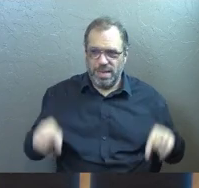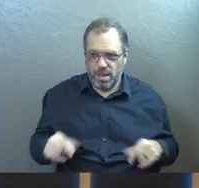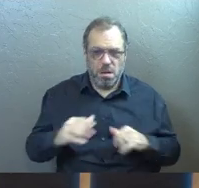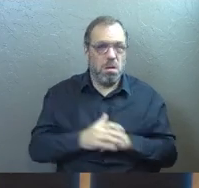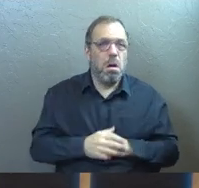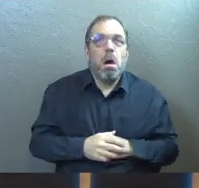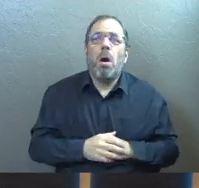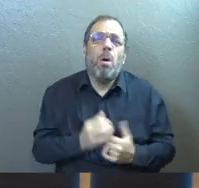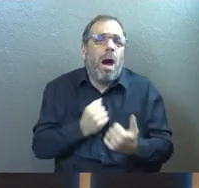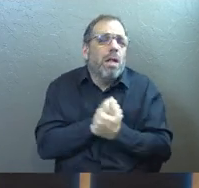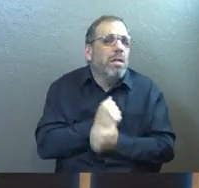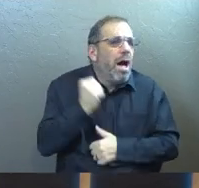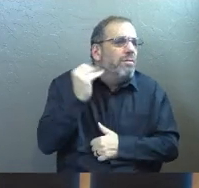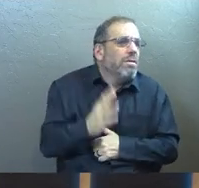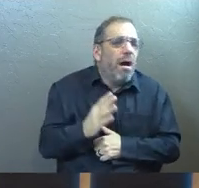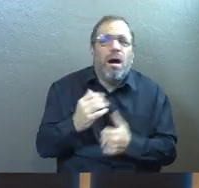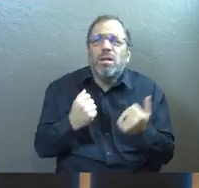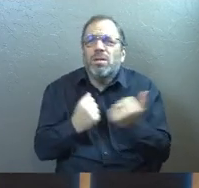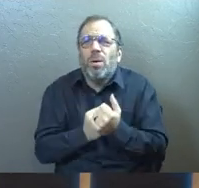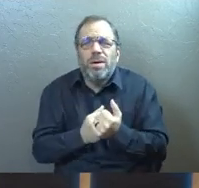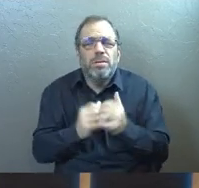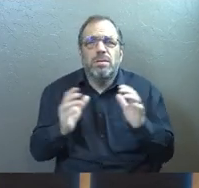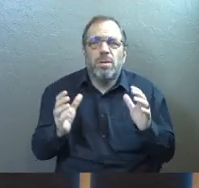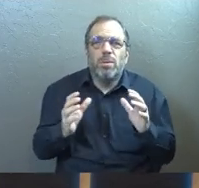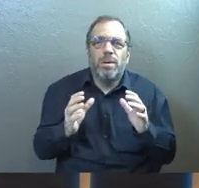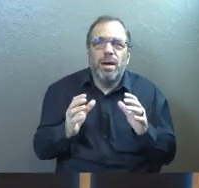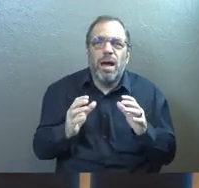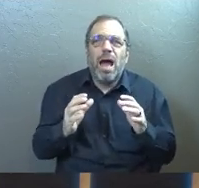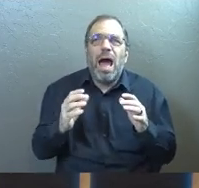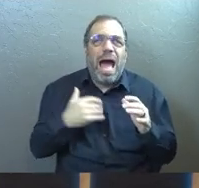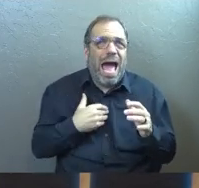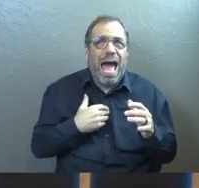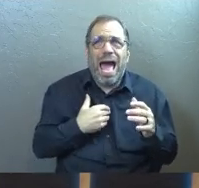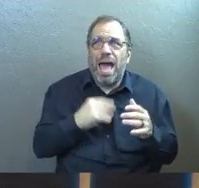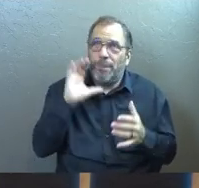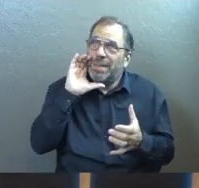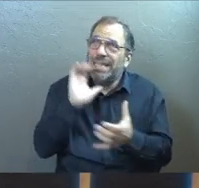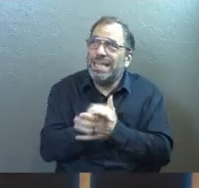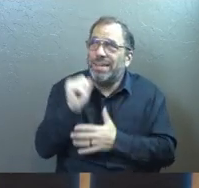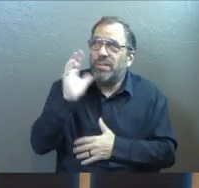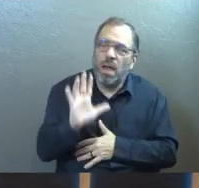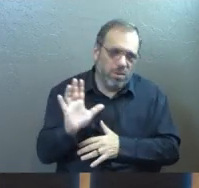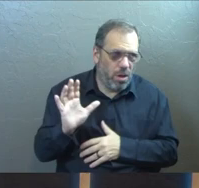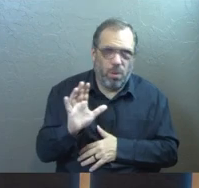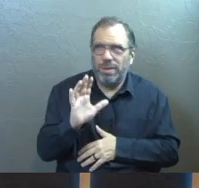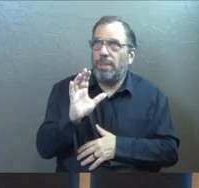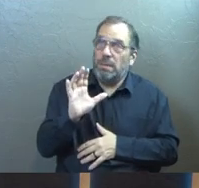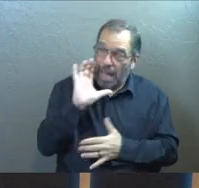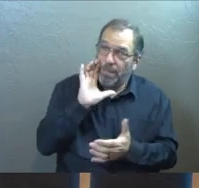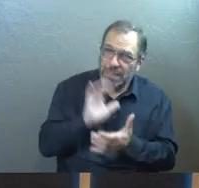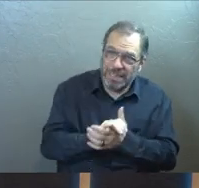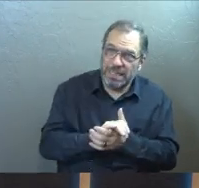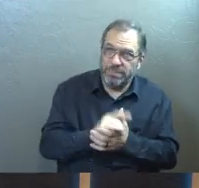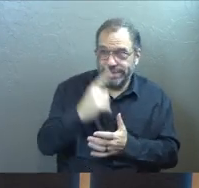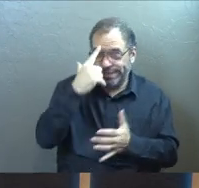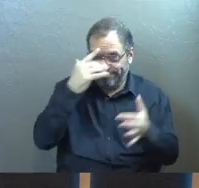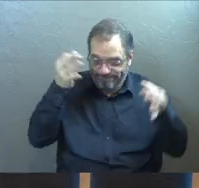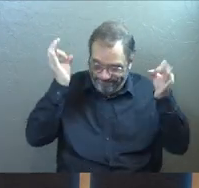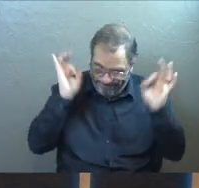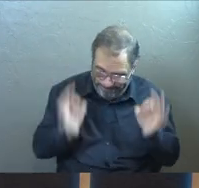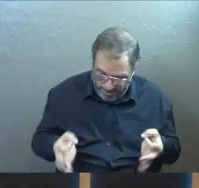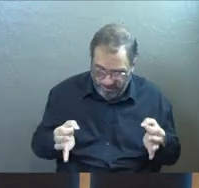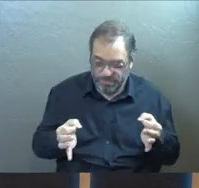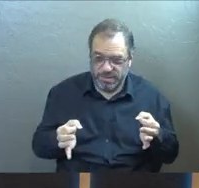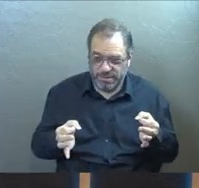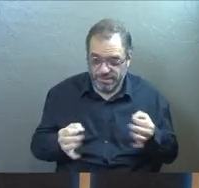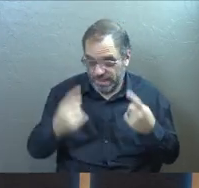like, I don't just love God as a loyalty decision. I don't just believe God as a mental decision that I've agreed